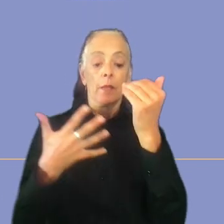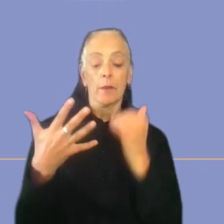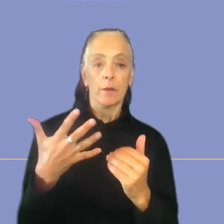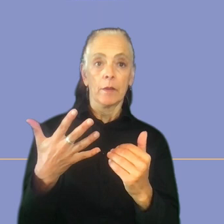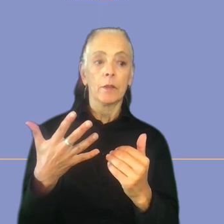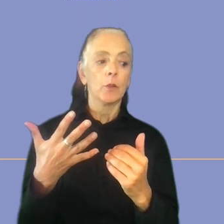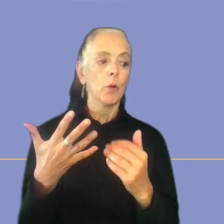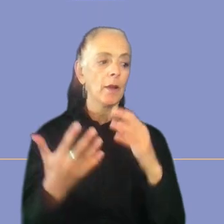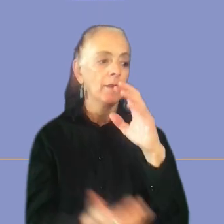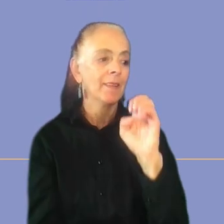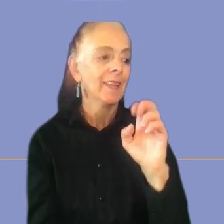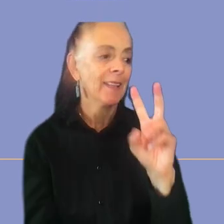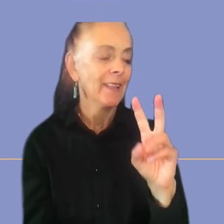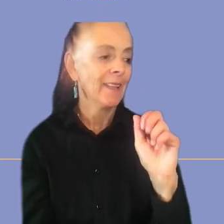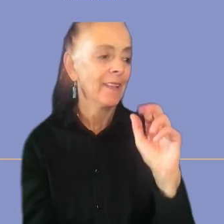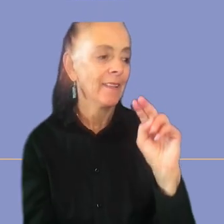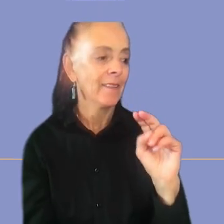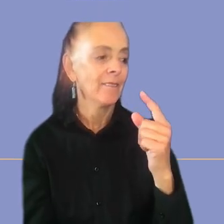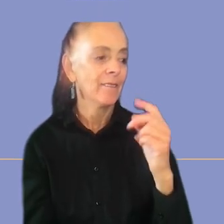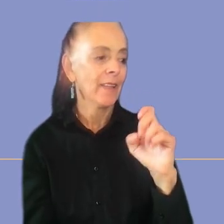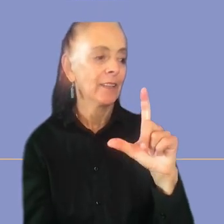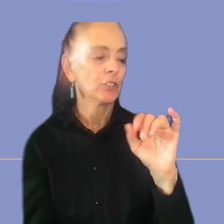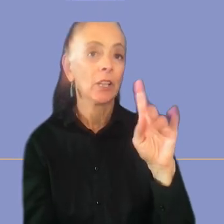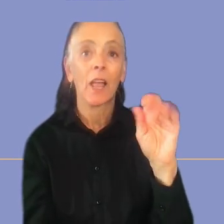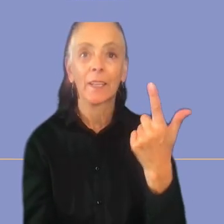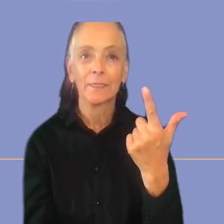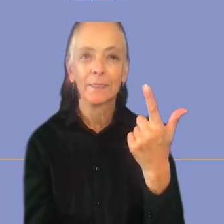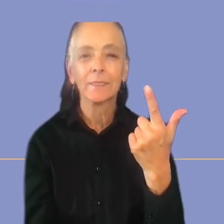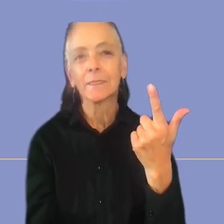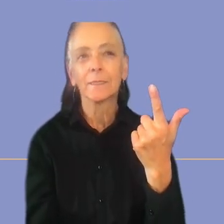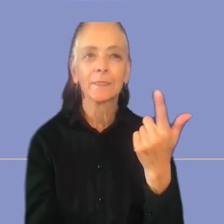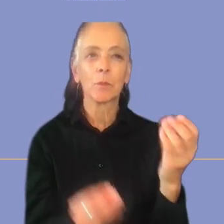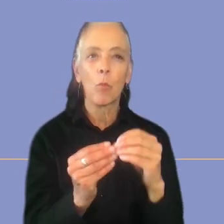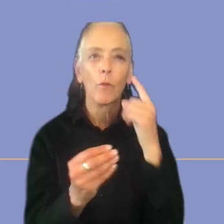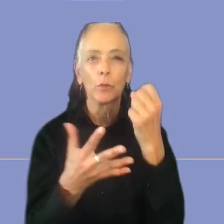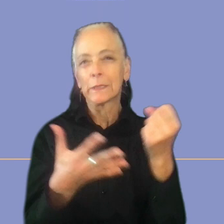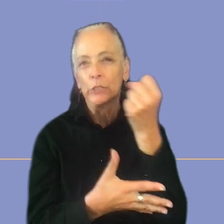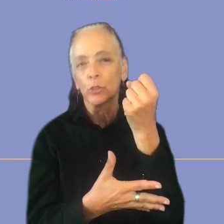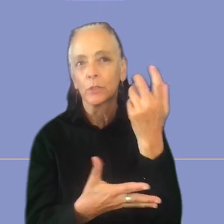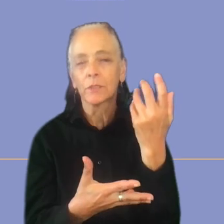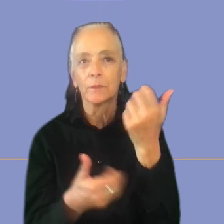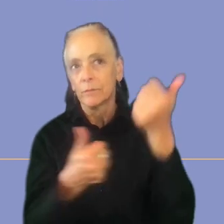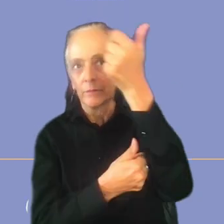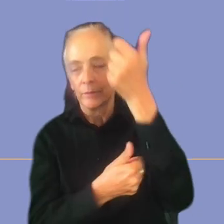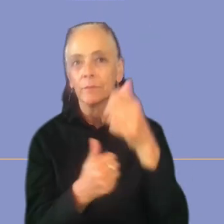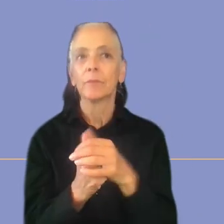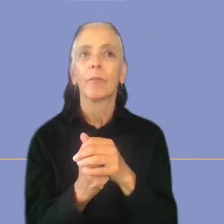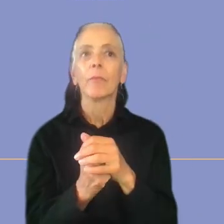evangelizing which is something a bit more oriented for senior level but it is the idea of